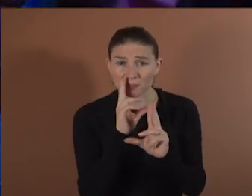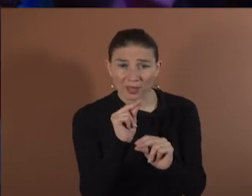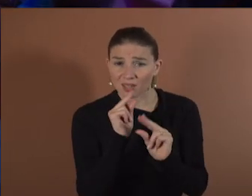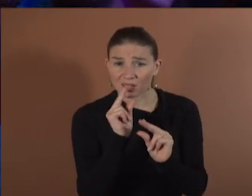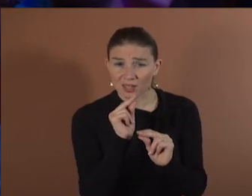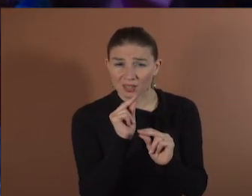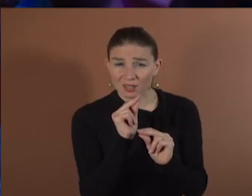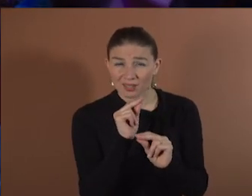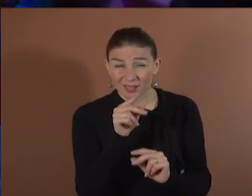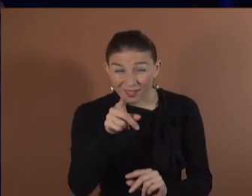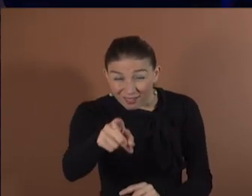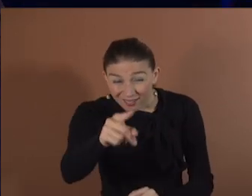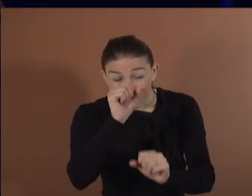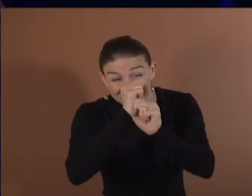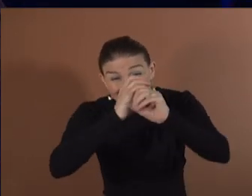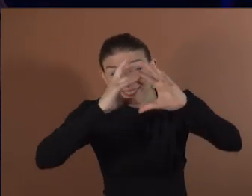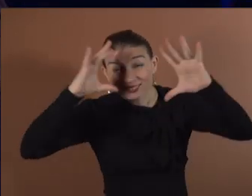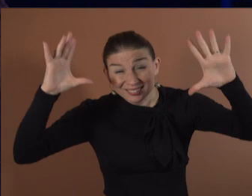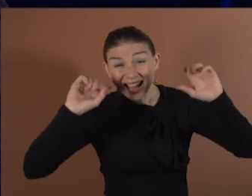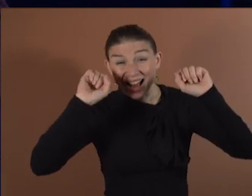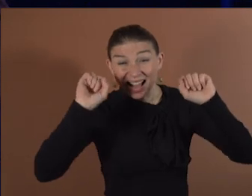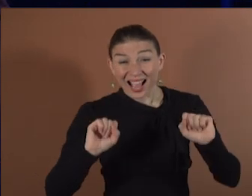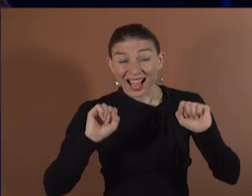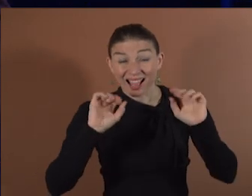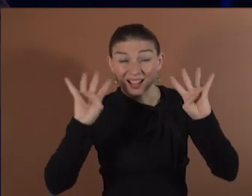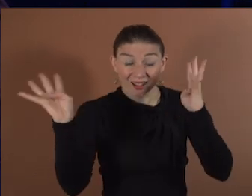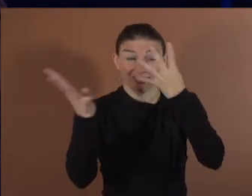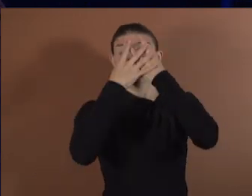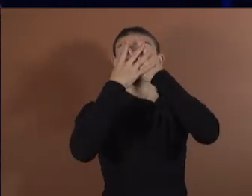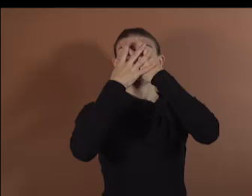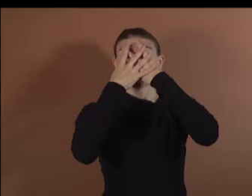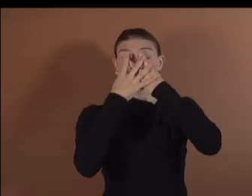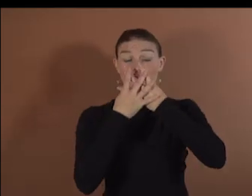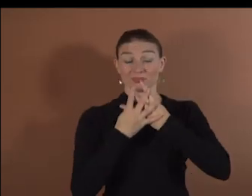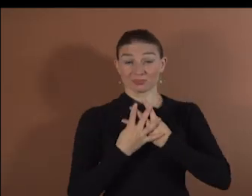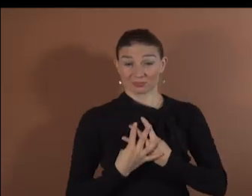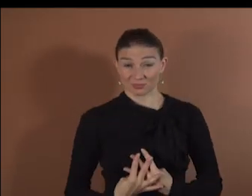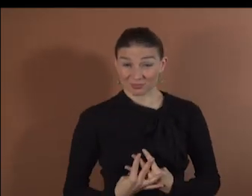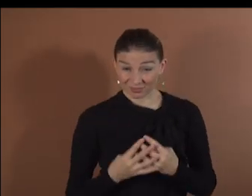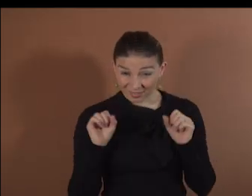The mind of Katja is literally a prisoner of her own body.